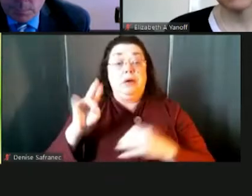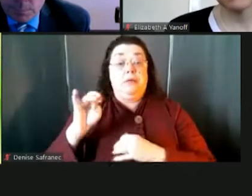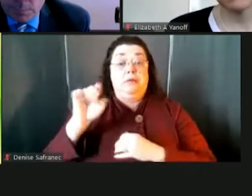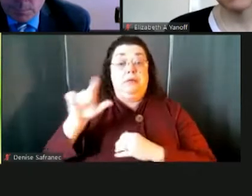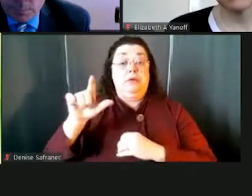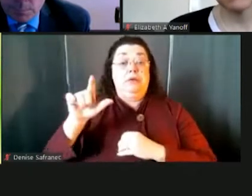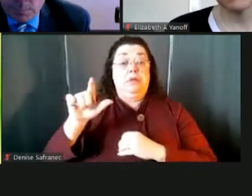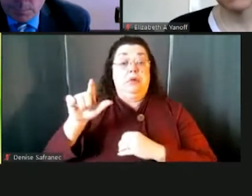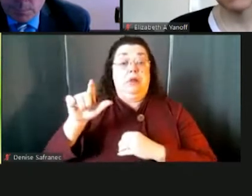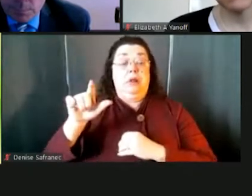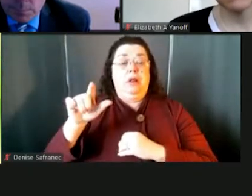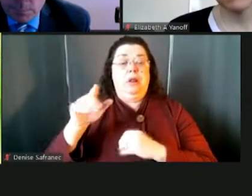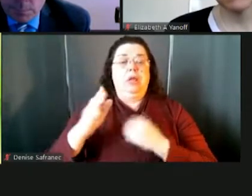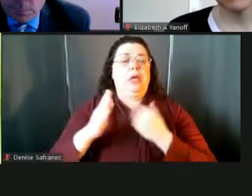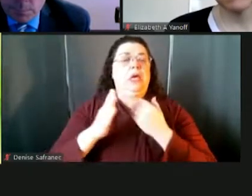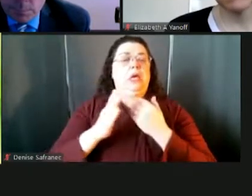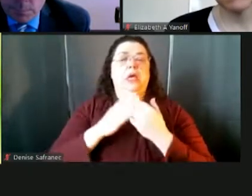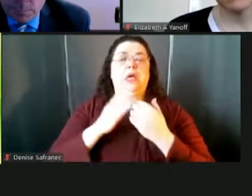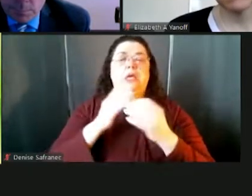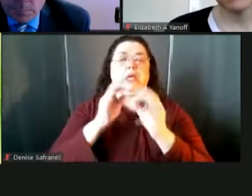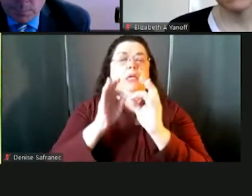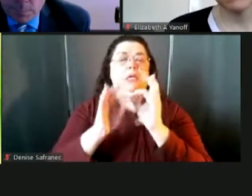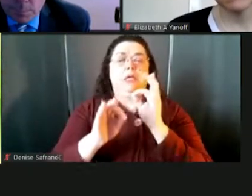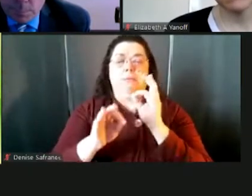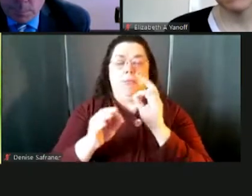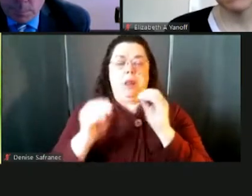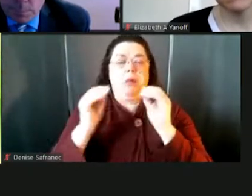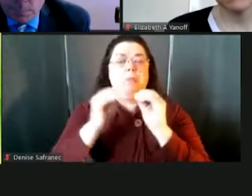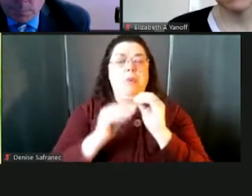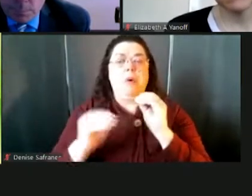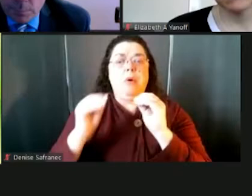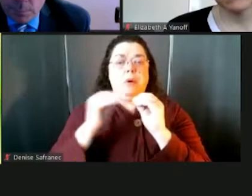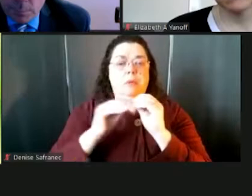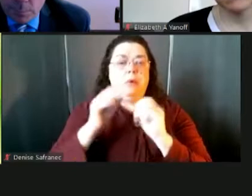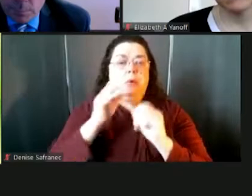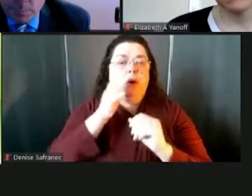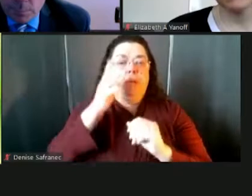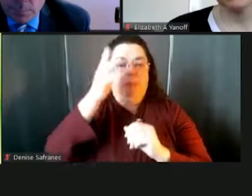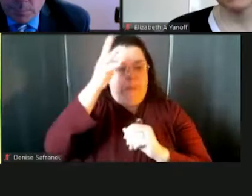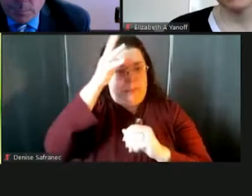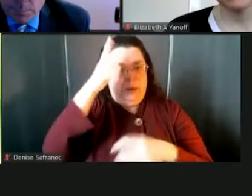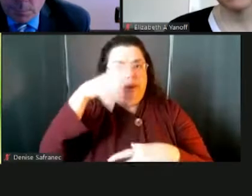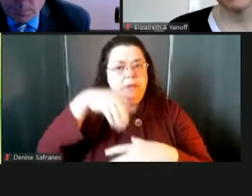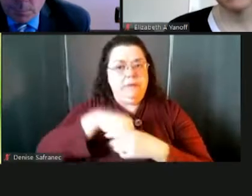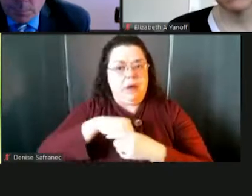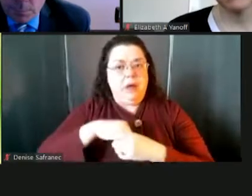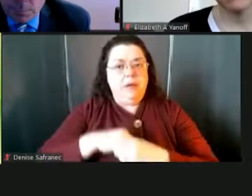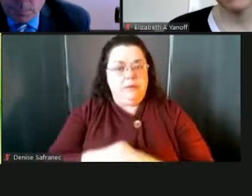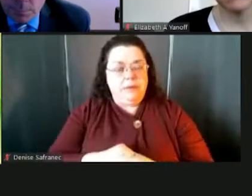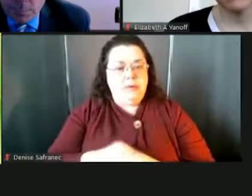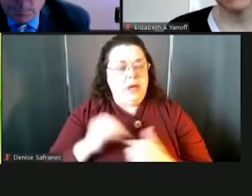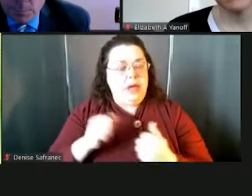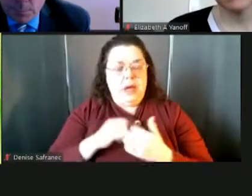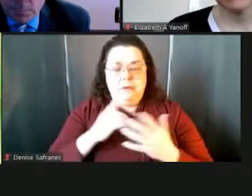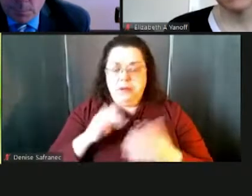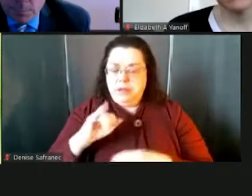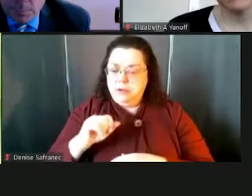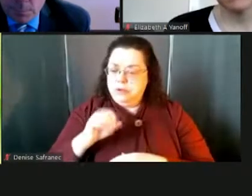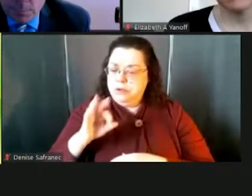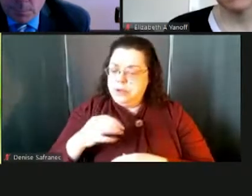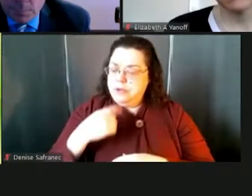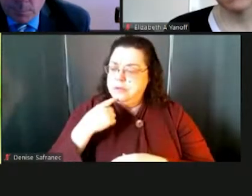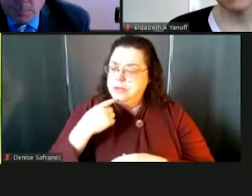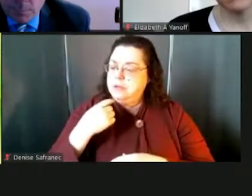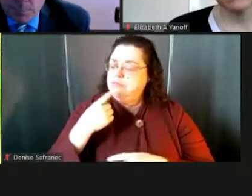uh, it's very easy. And we ended up getting more engagement from parents. So everything Jeff said is right. And I think it will